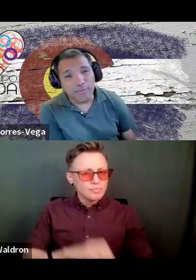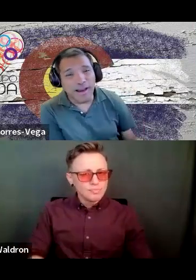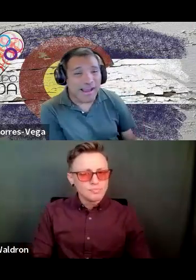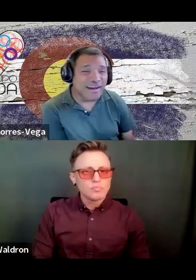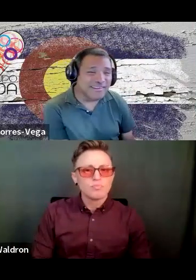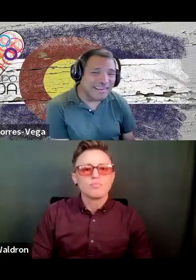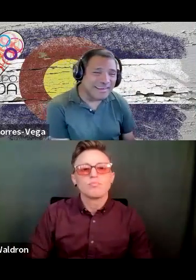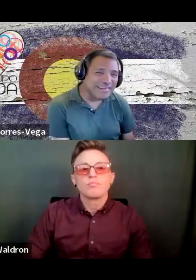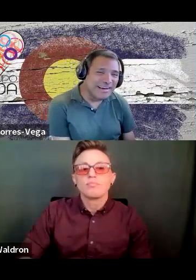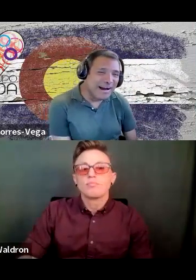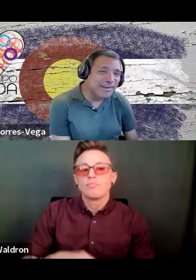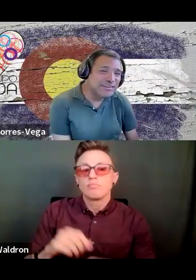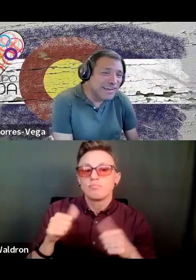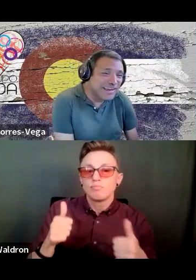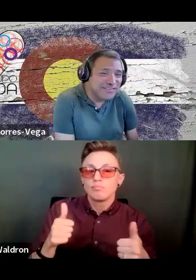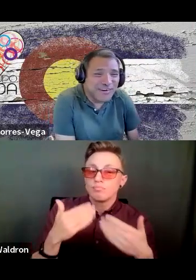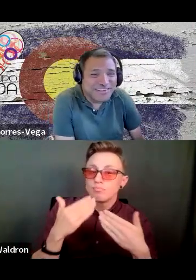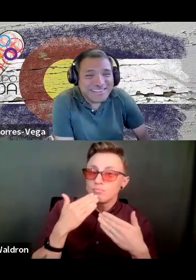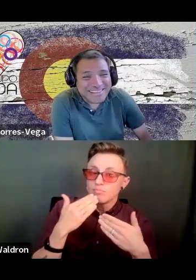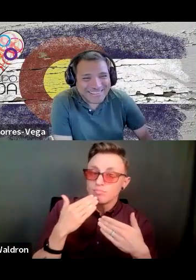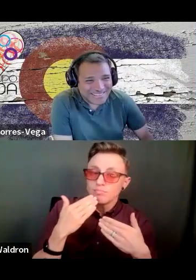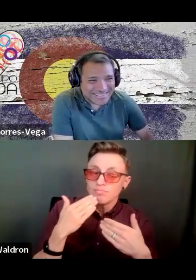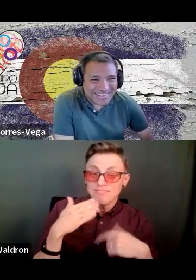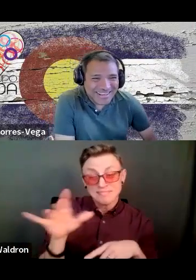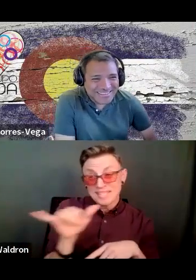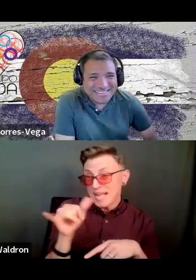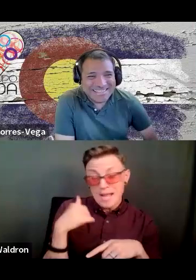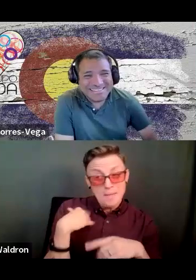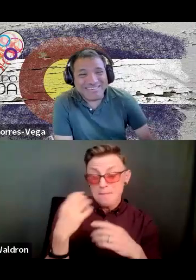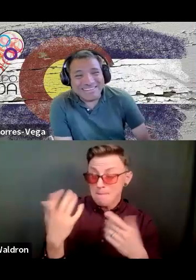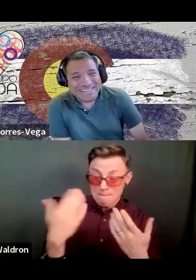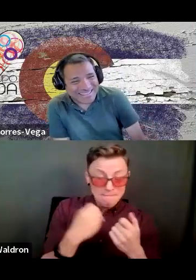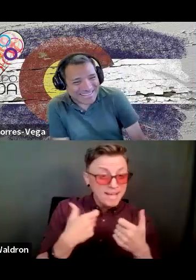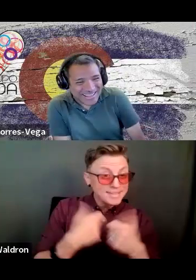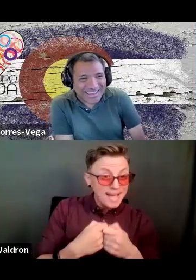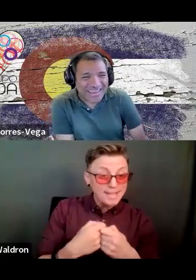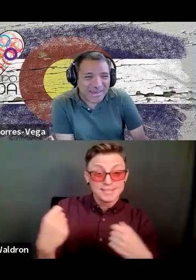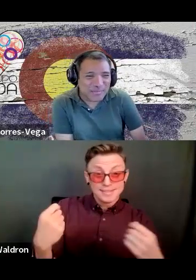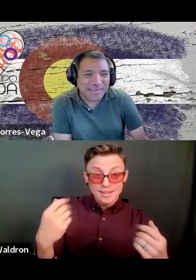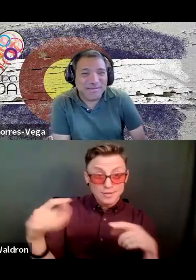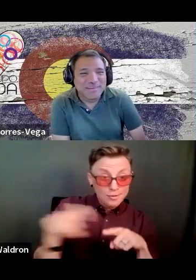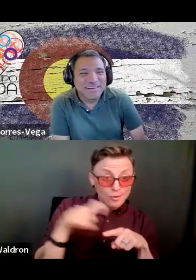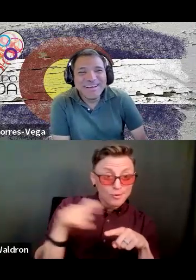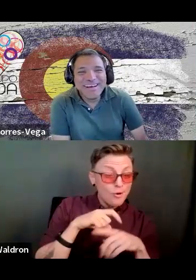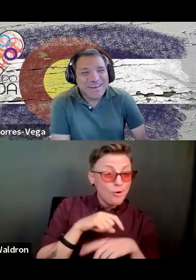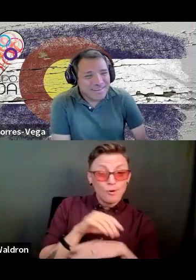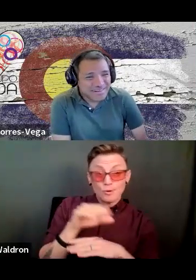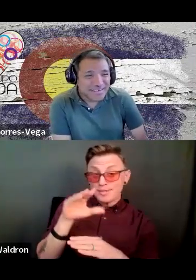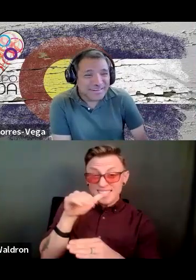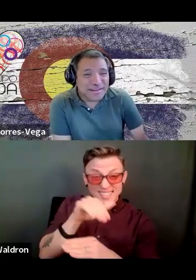Thank you. I can relate. I also get phone calls and texts at 6, 7, 10 p.m.